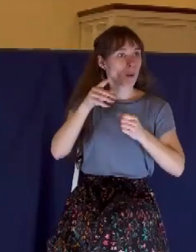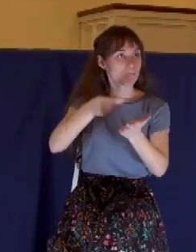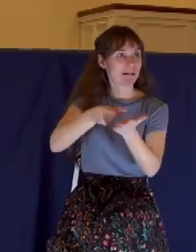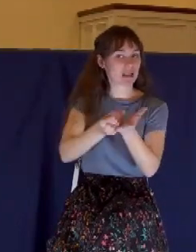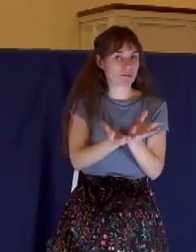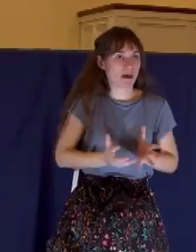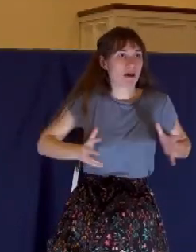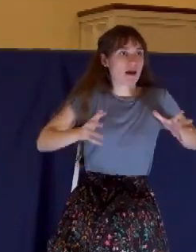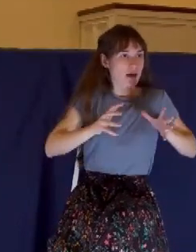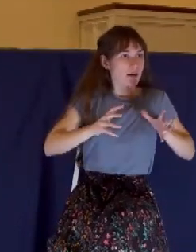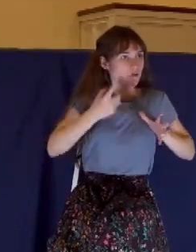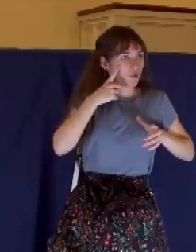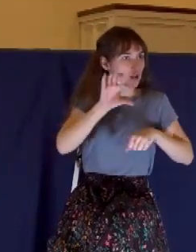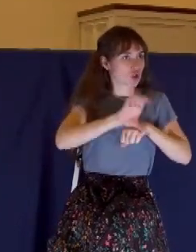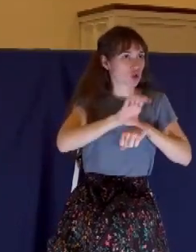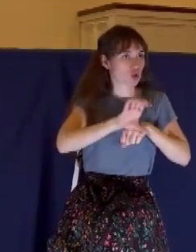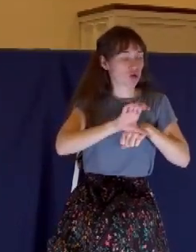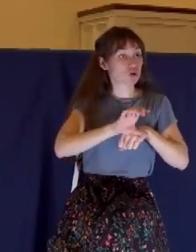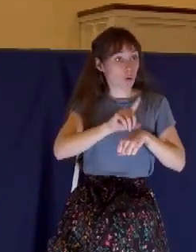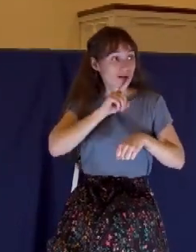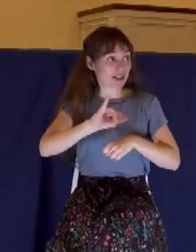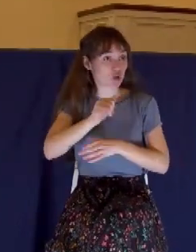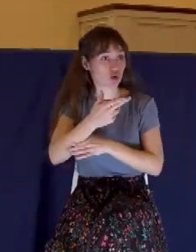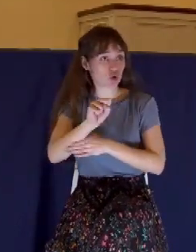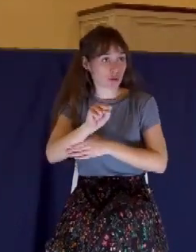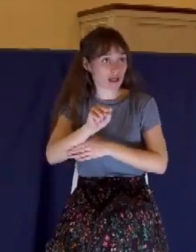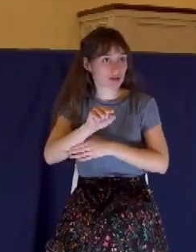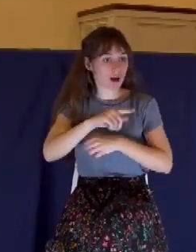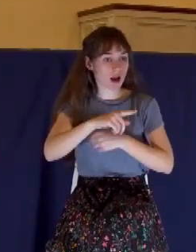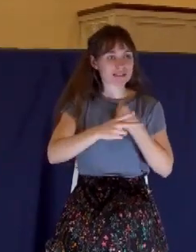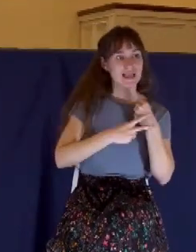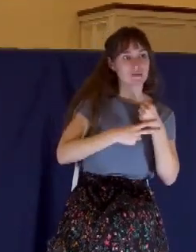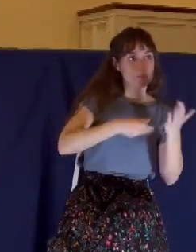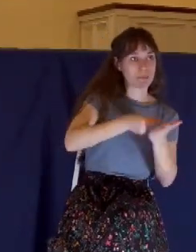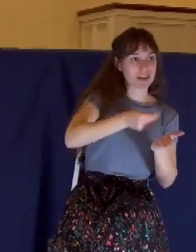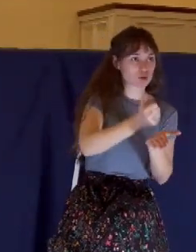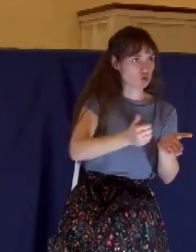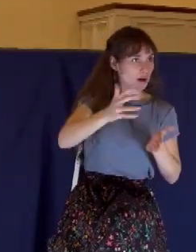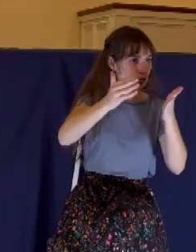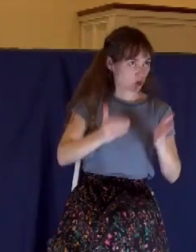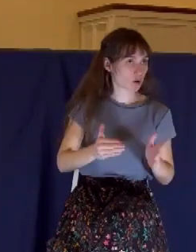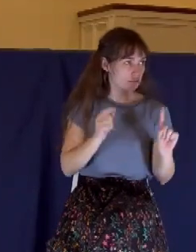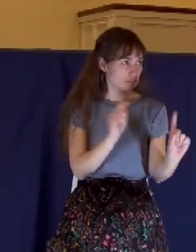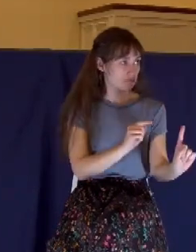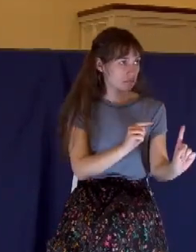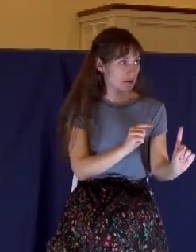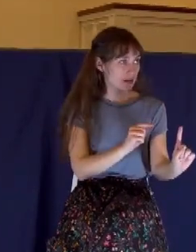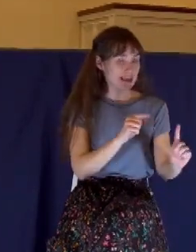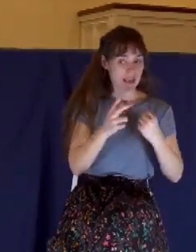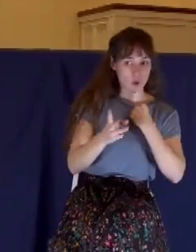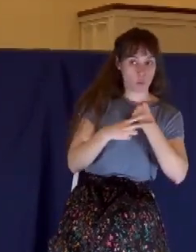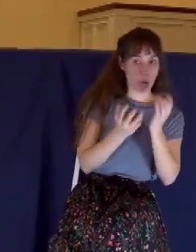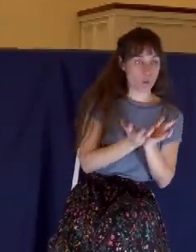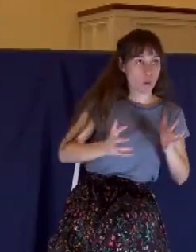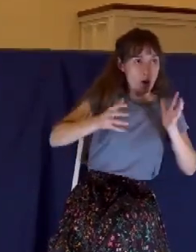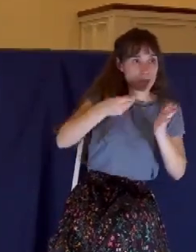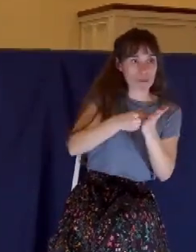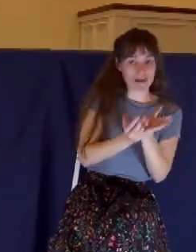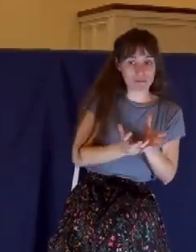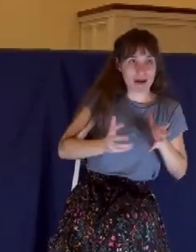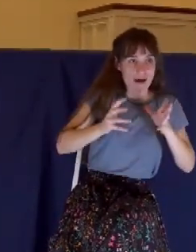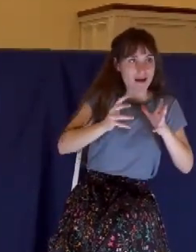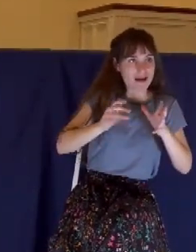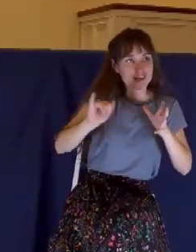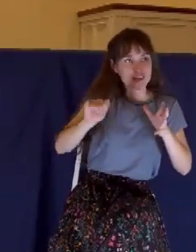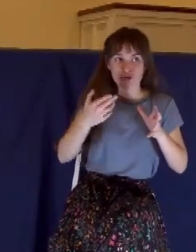So Judas was the treasurer of this group. He held the money bag and John says, you know what, he was stealing out of that all the